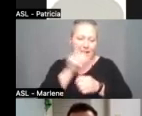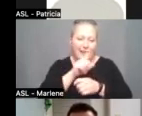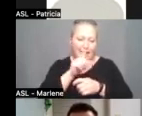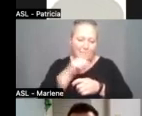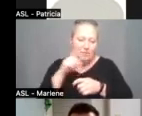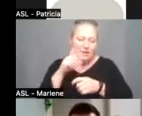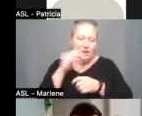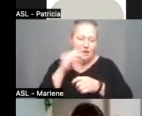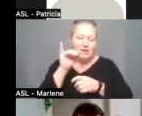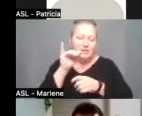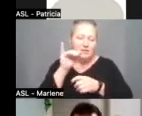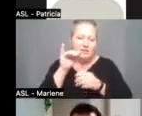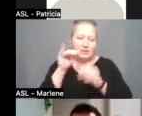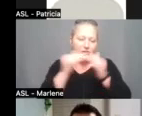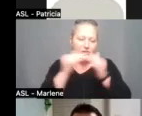for all.